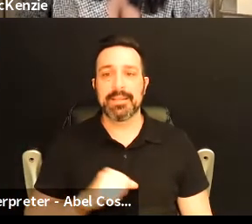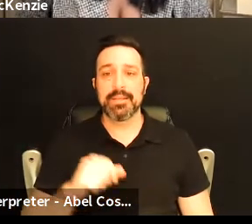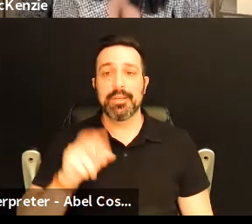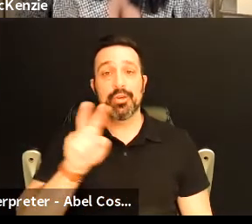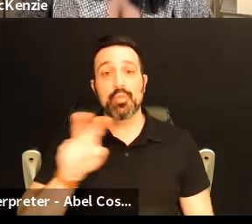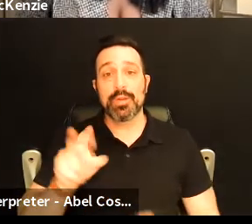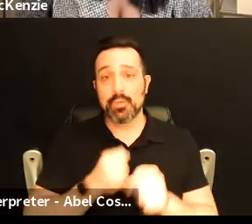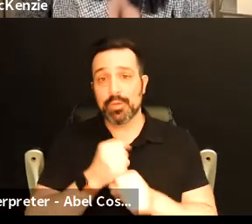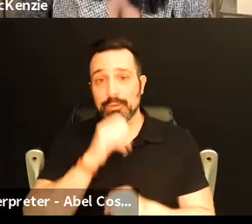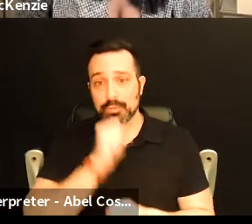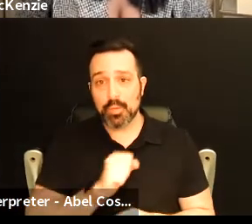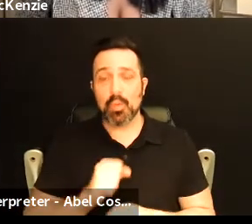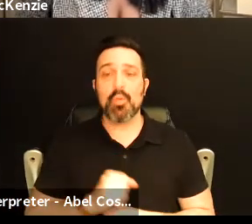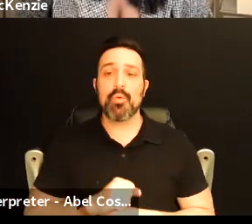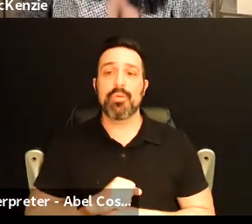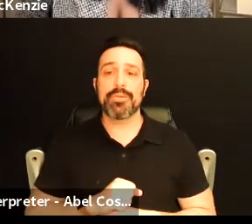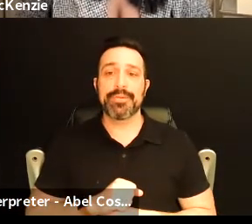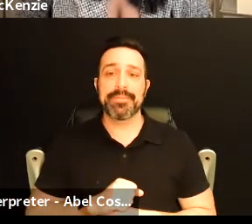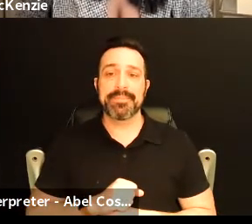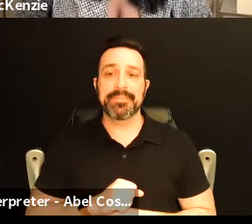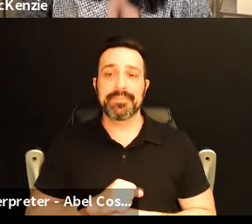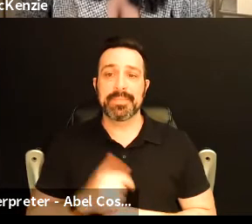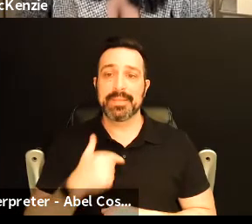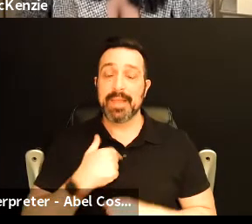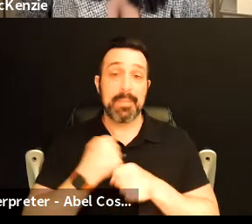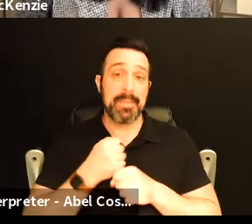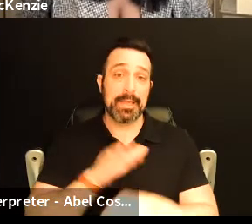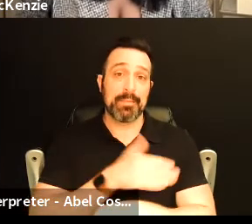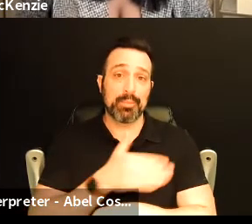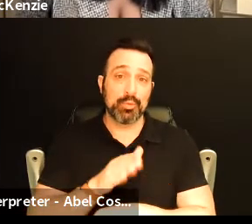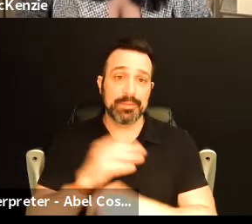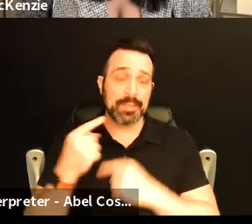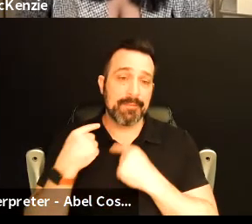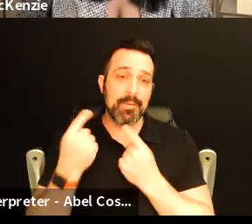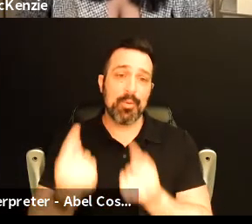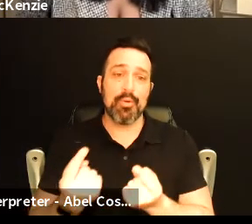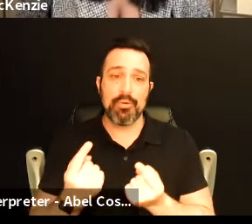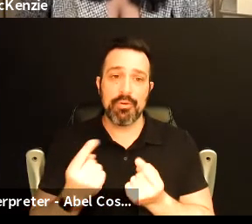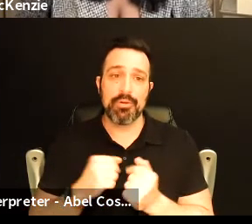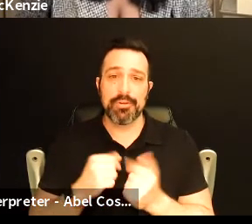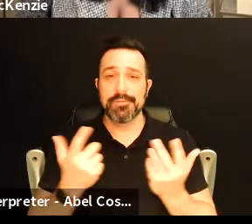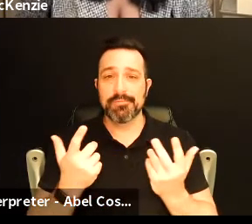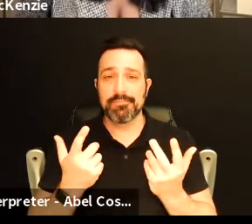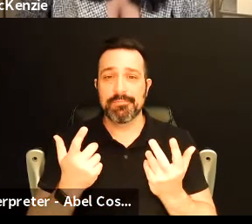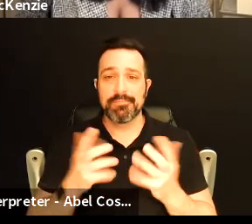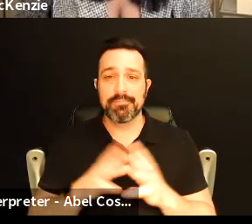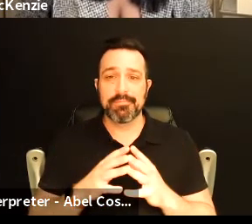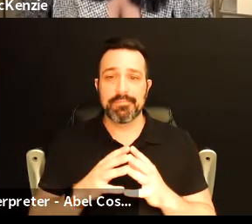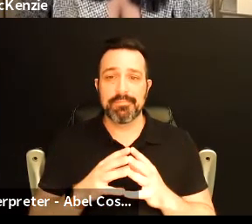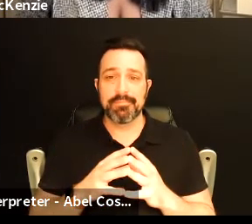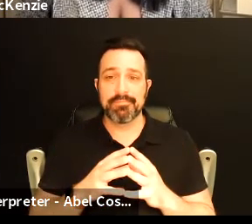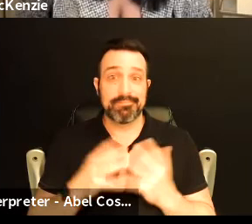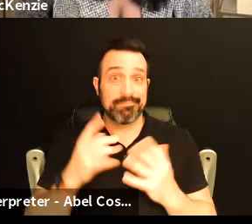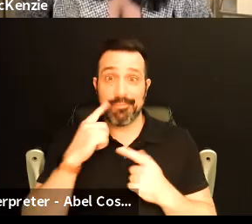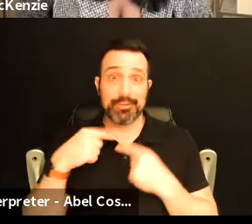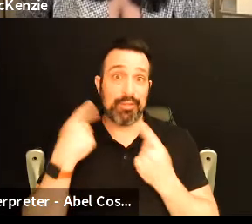years old and I've been making music for like for as